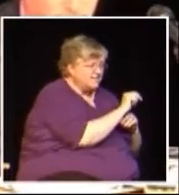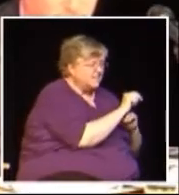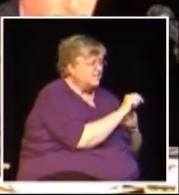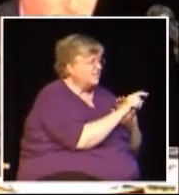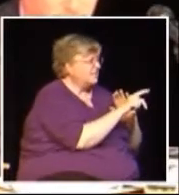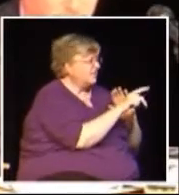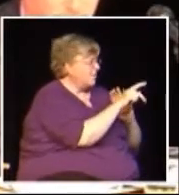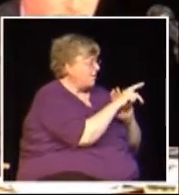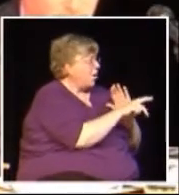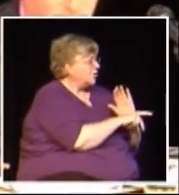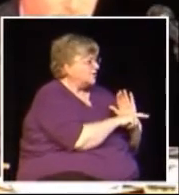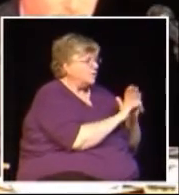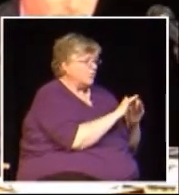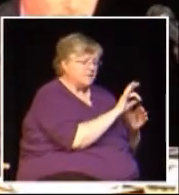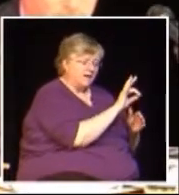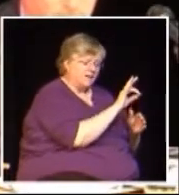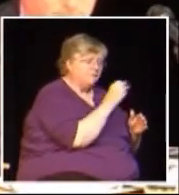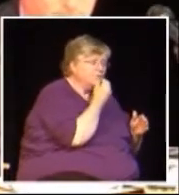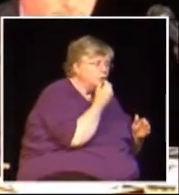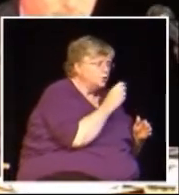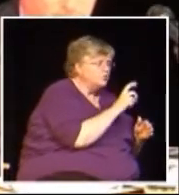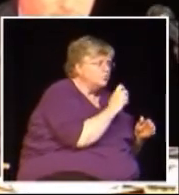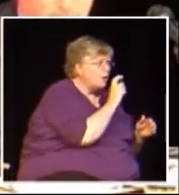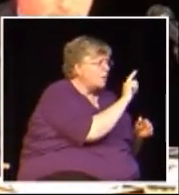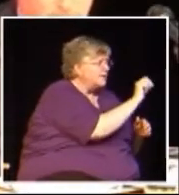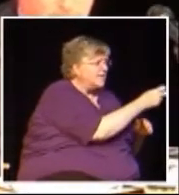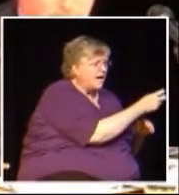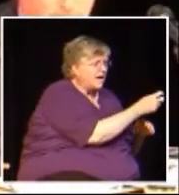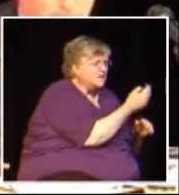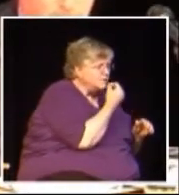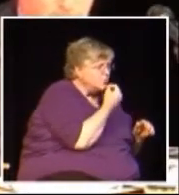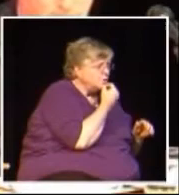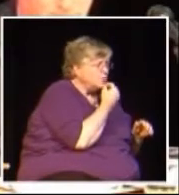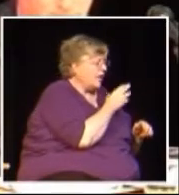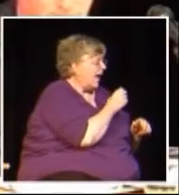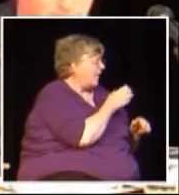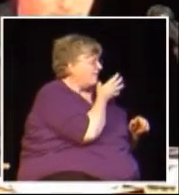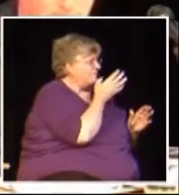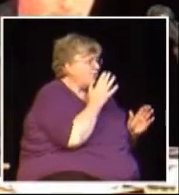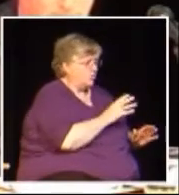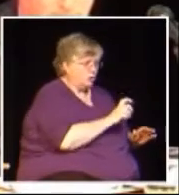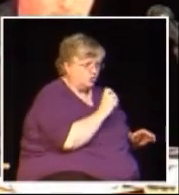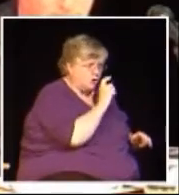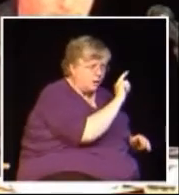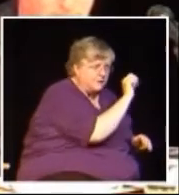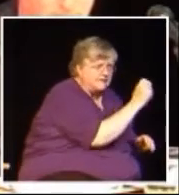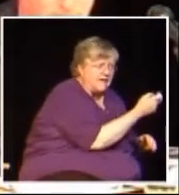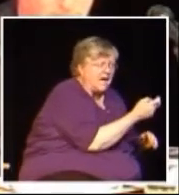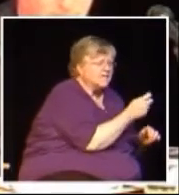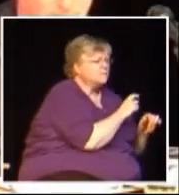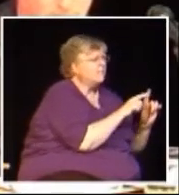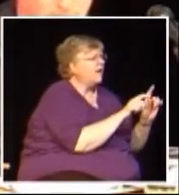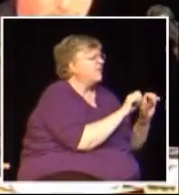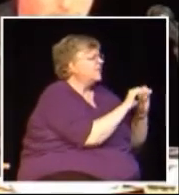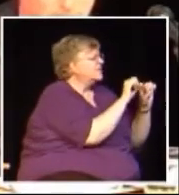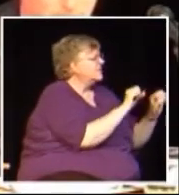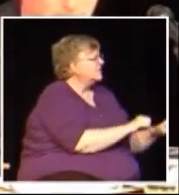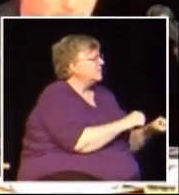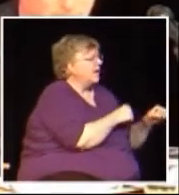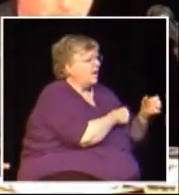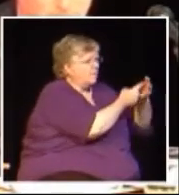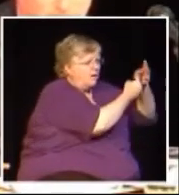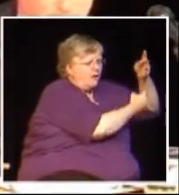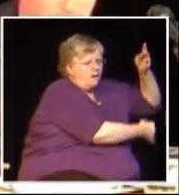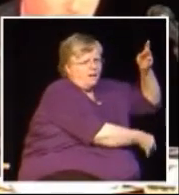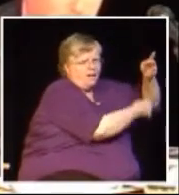And under the PST although the policy intent was and is that food should not be taxed nor the farm inputs cost to produce it the system